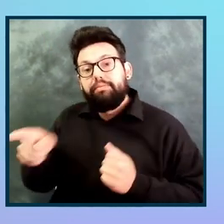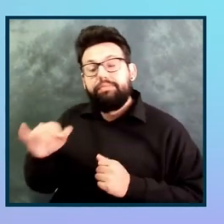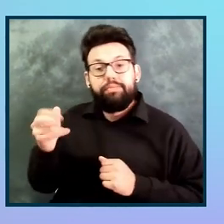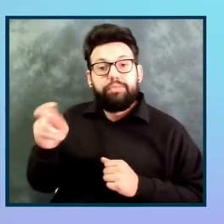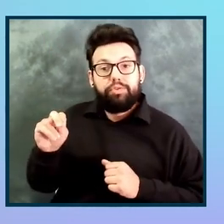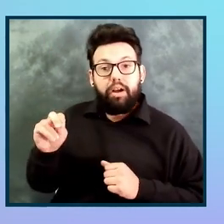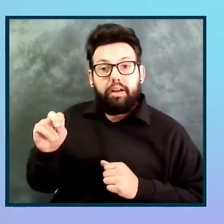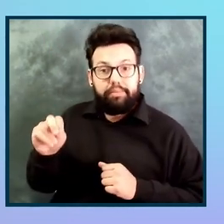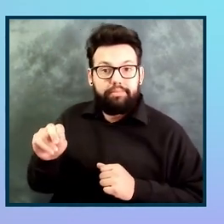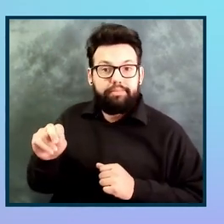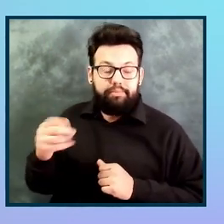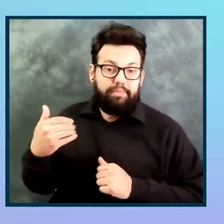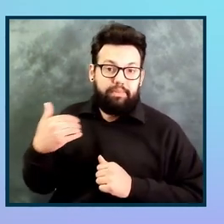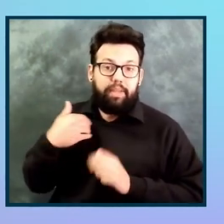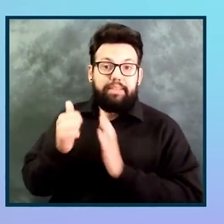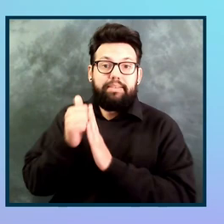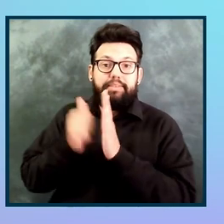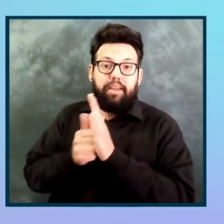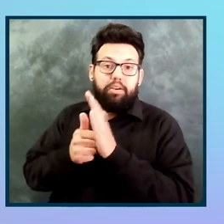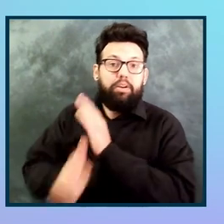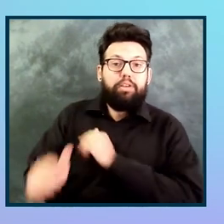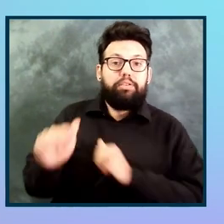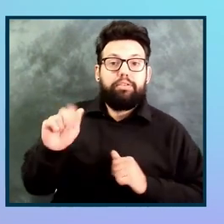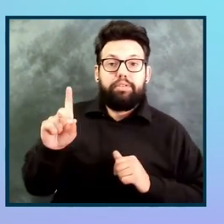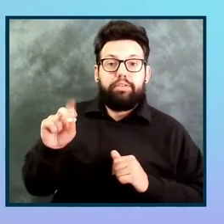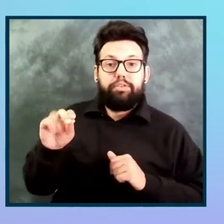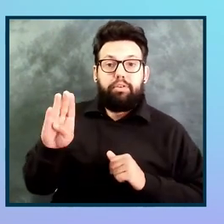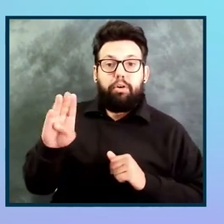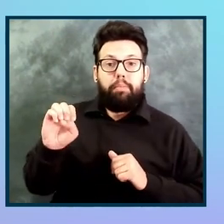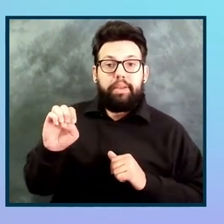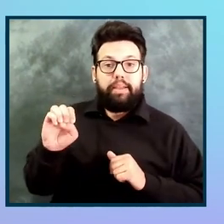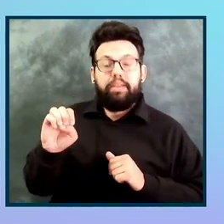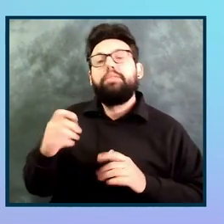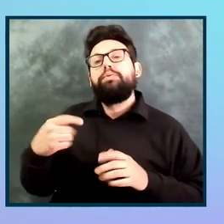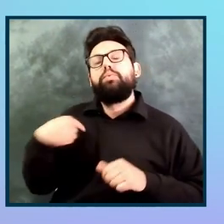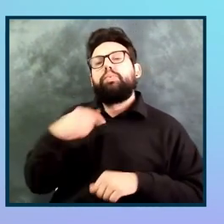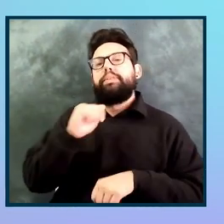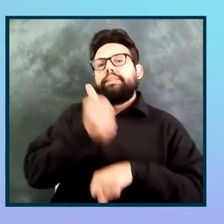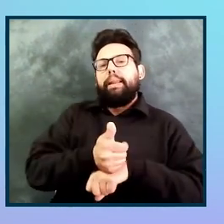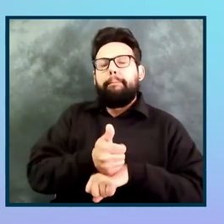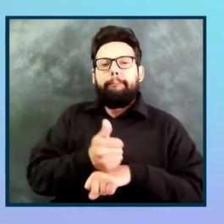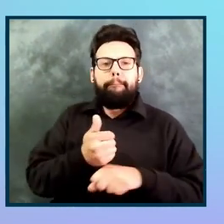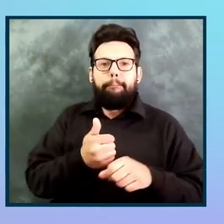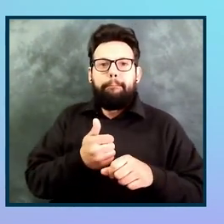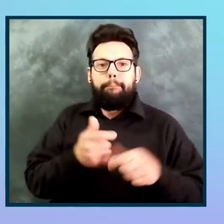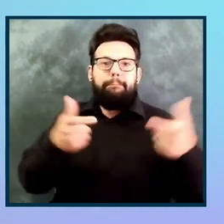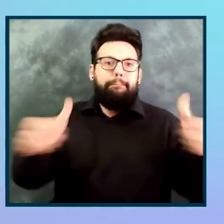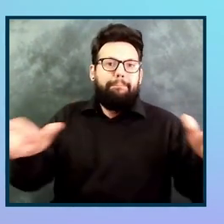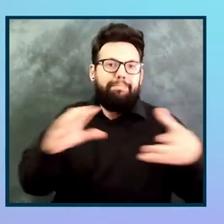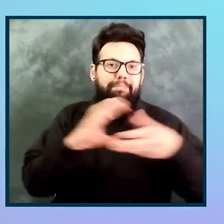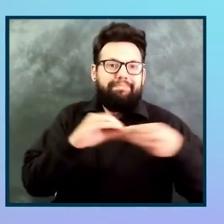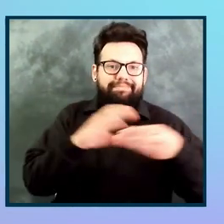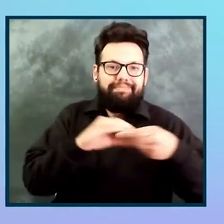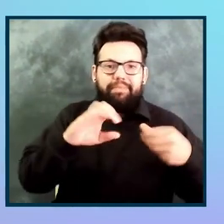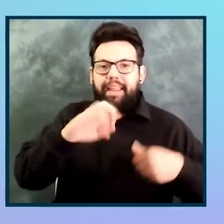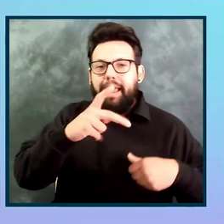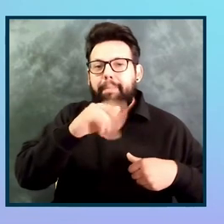and he was able to have things assigned to him in Jira. So we had an epic for the audit and we had all of the steps,